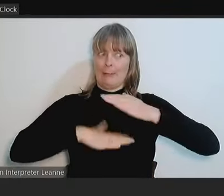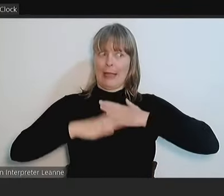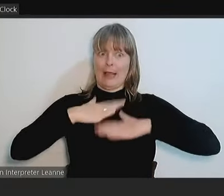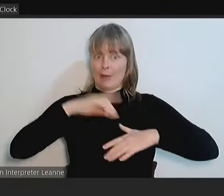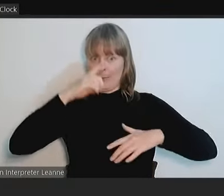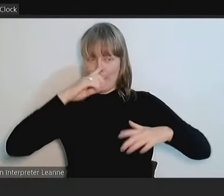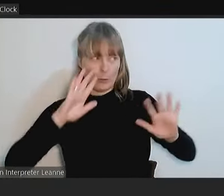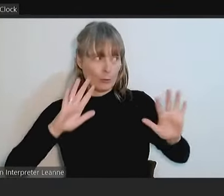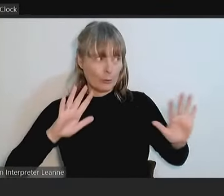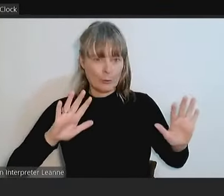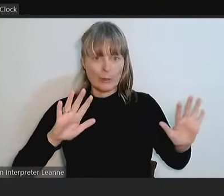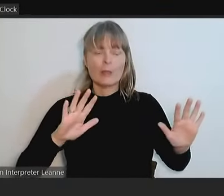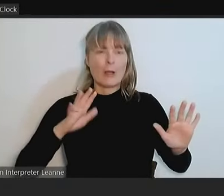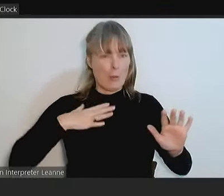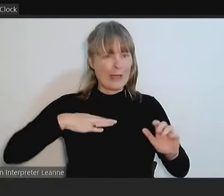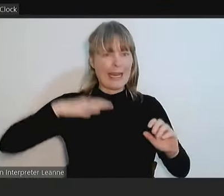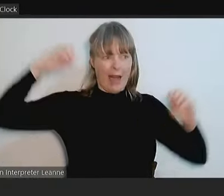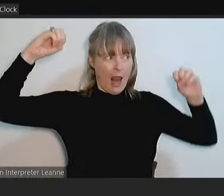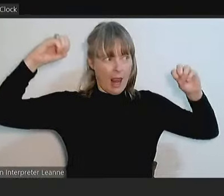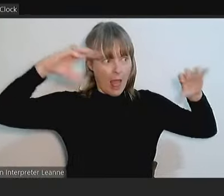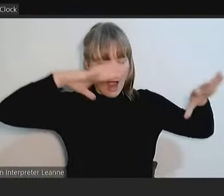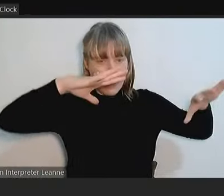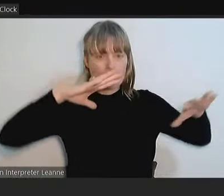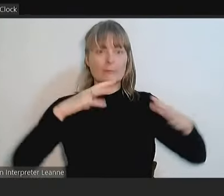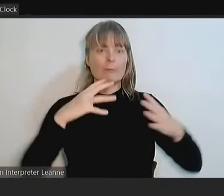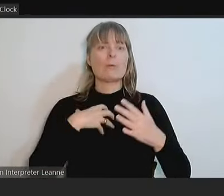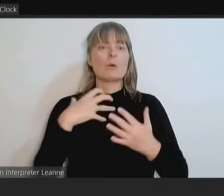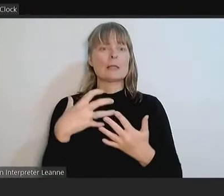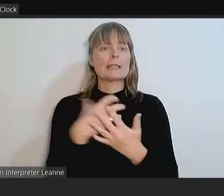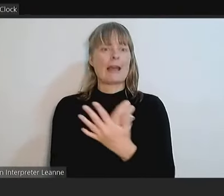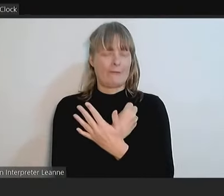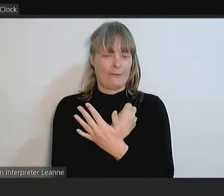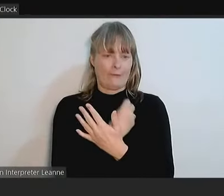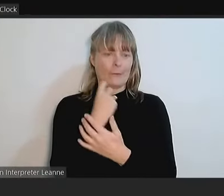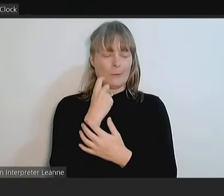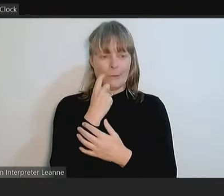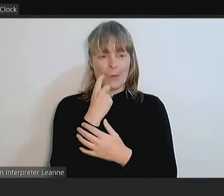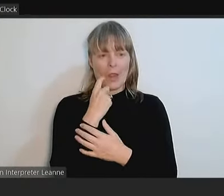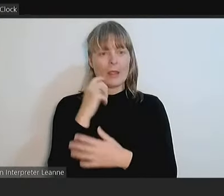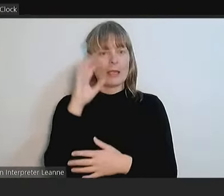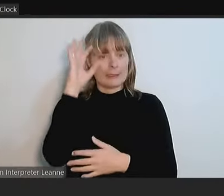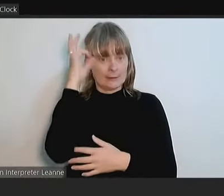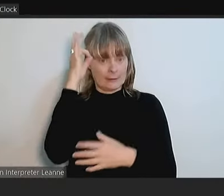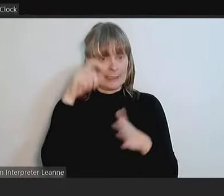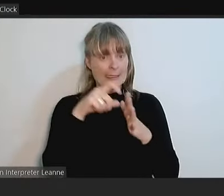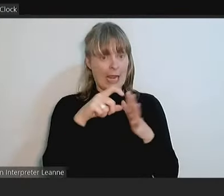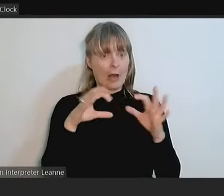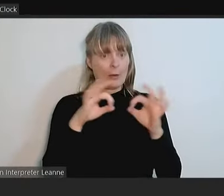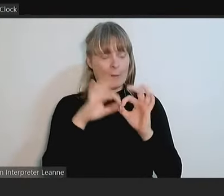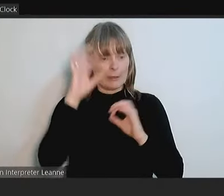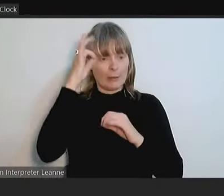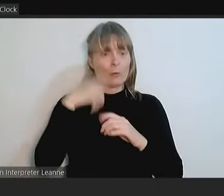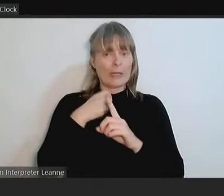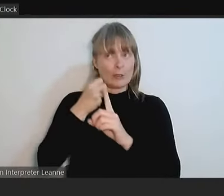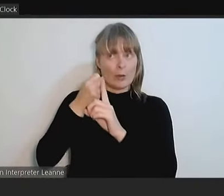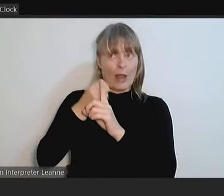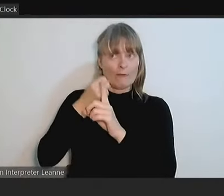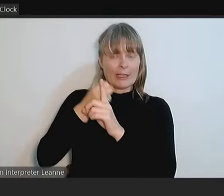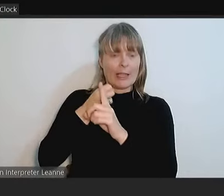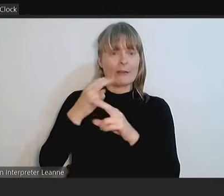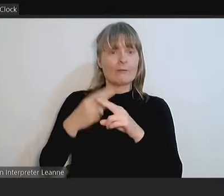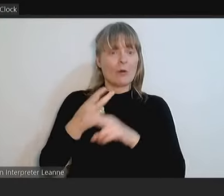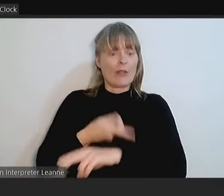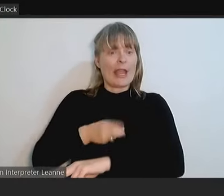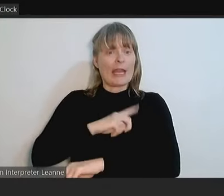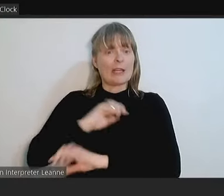safer environment for all. We also understand that Darabin City Council will have to advocate to the energy provider the information to